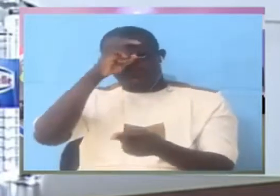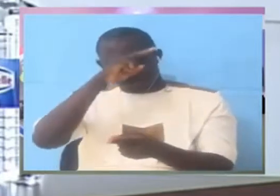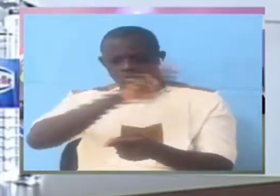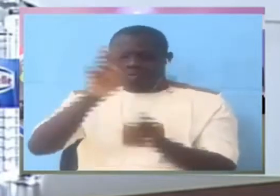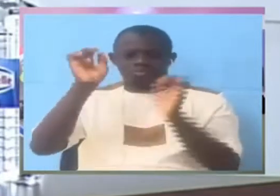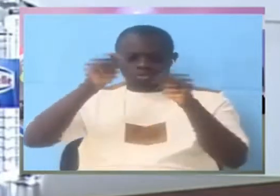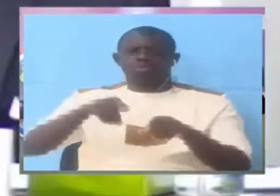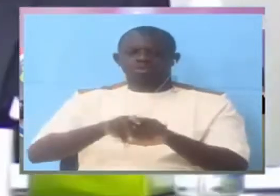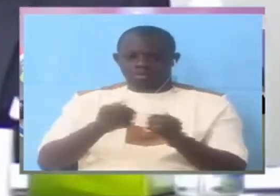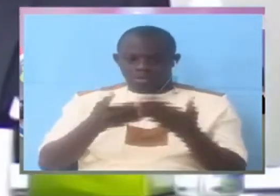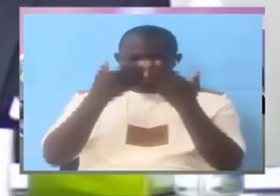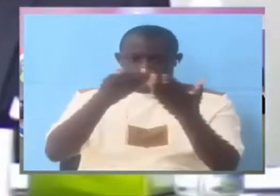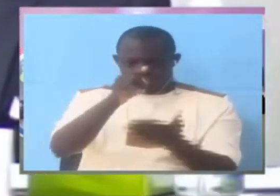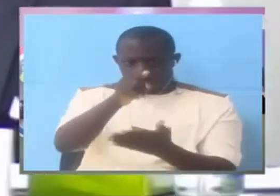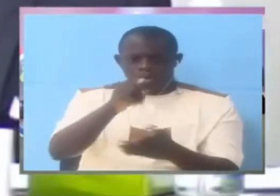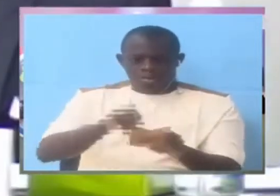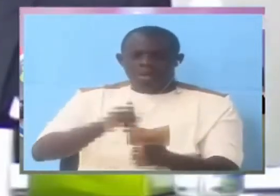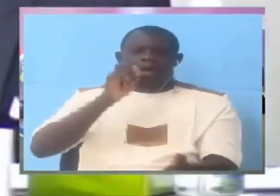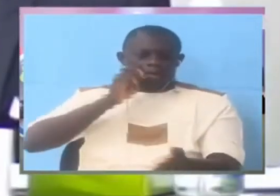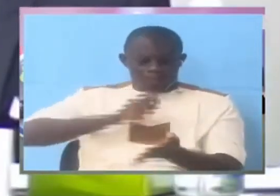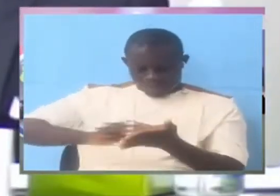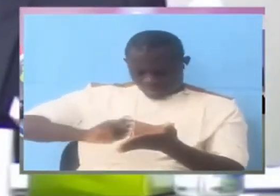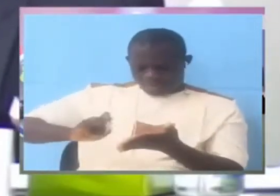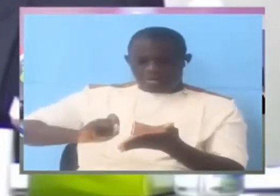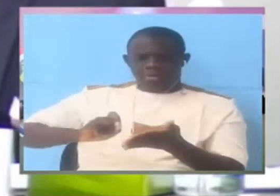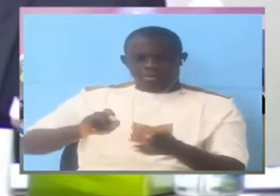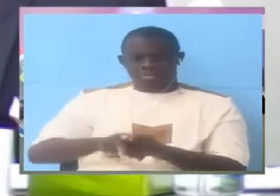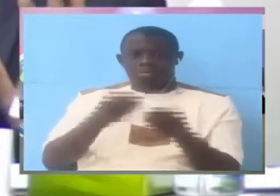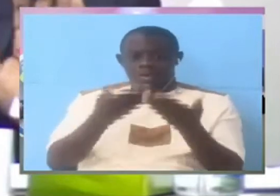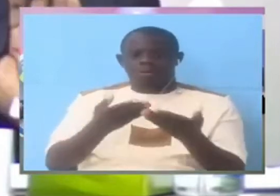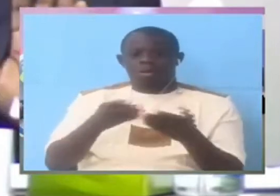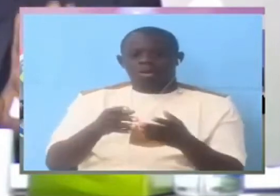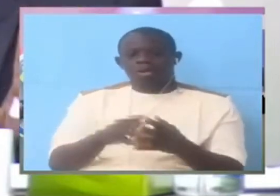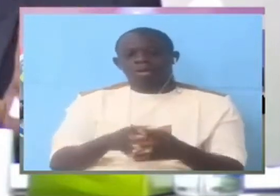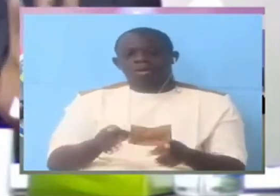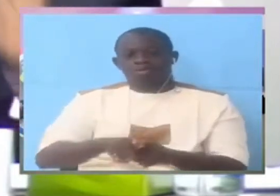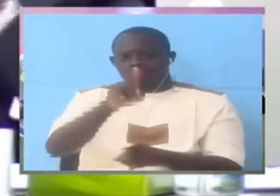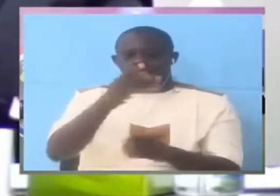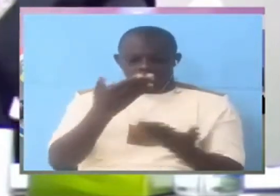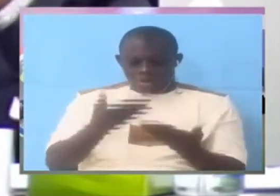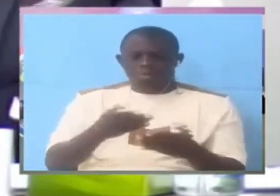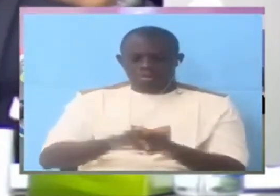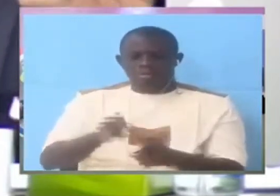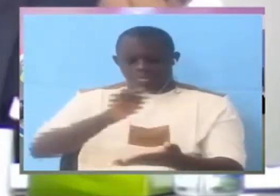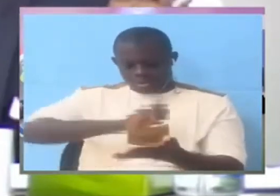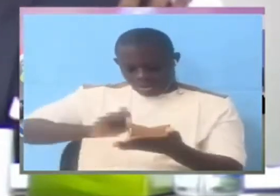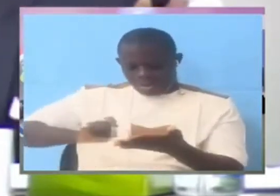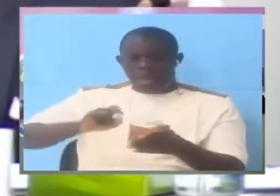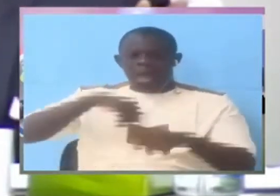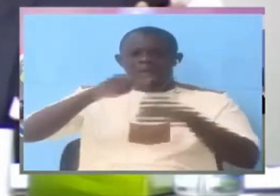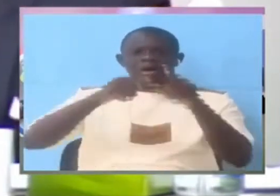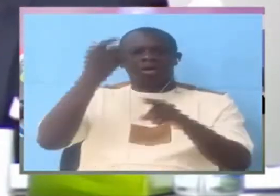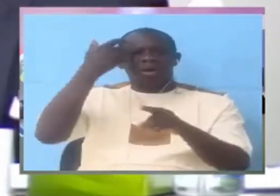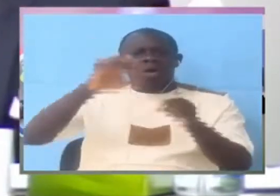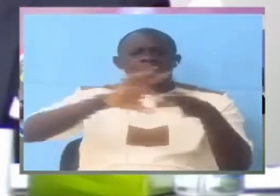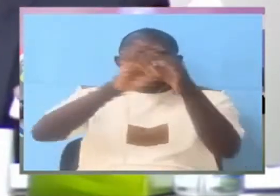We would give you a pen and during the run, okay, write us the organic realm of the